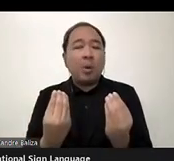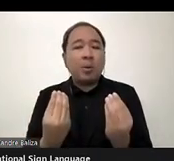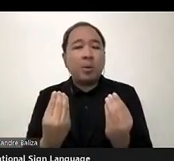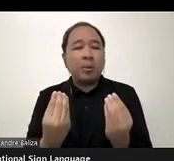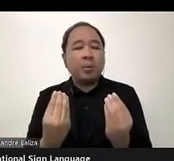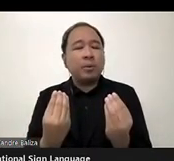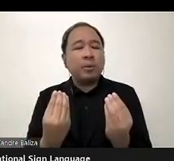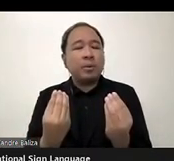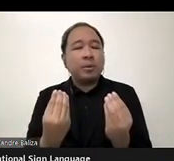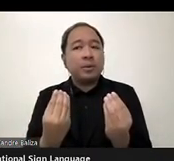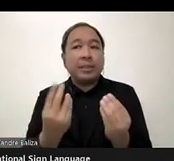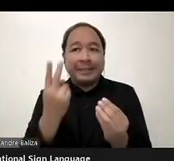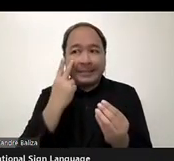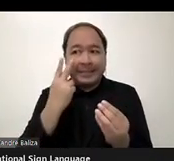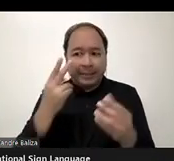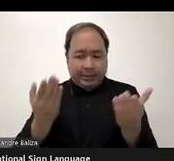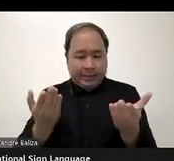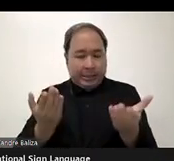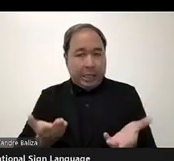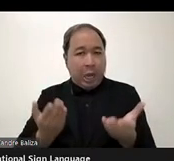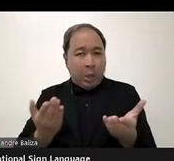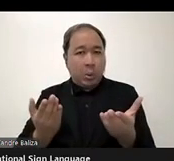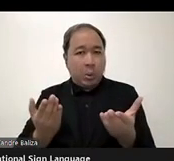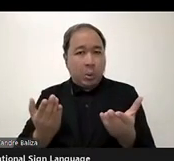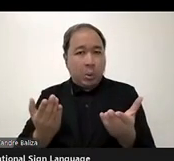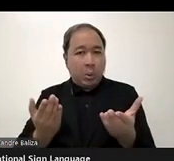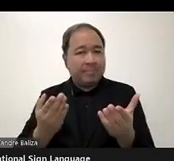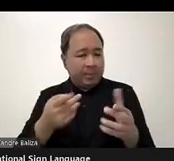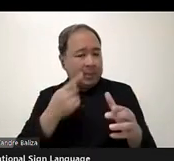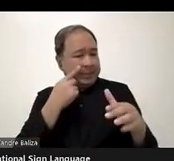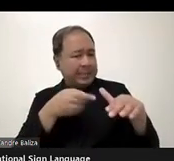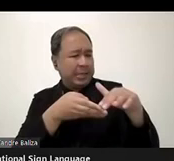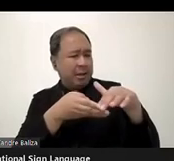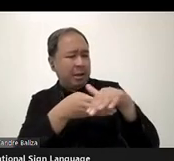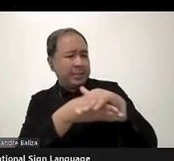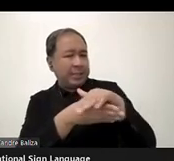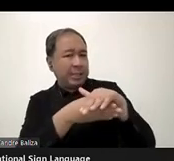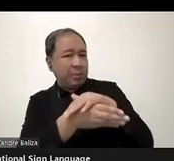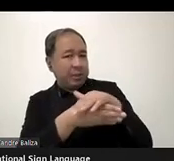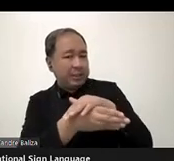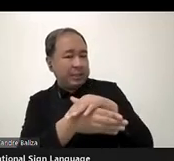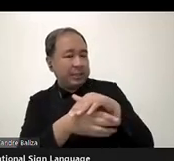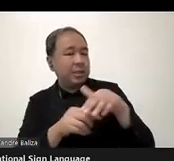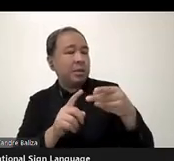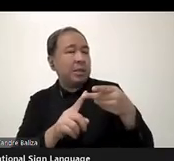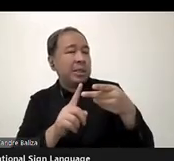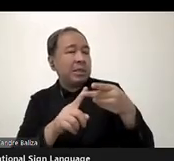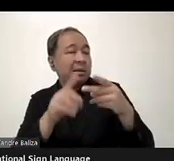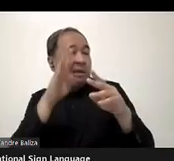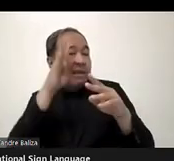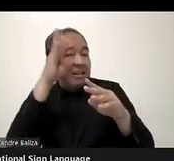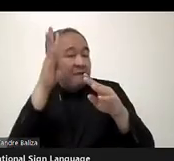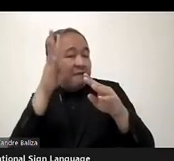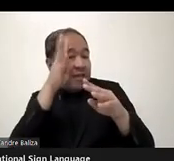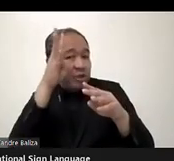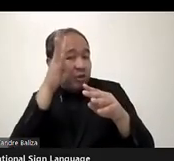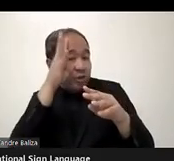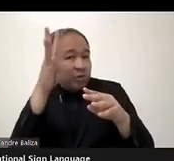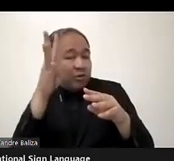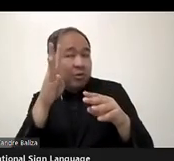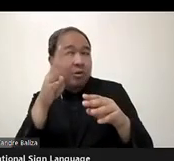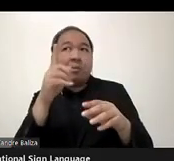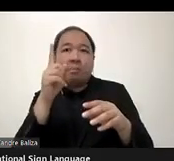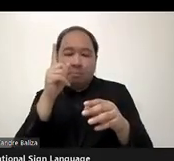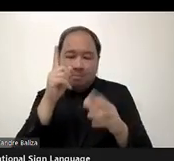discuss accessibility, innovation, communication, we need to understand that both have a